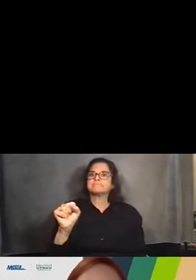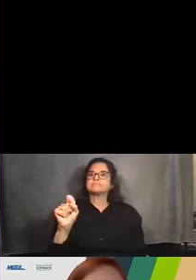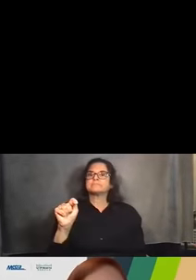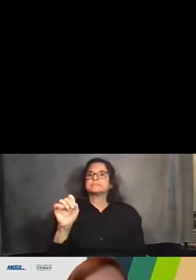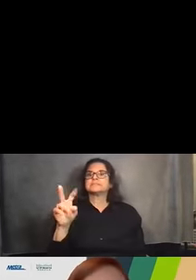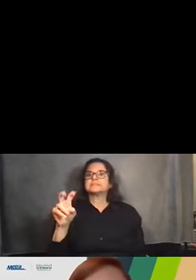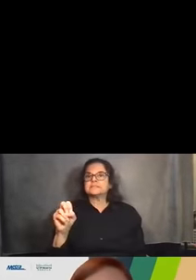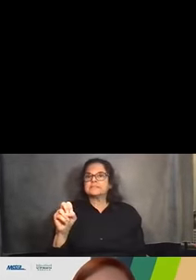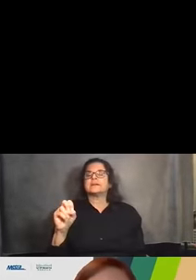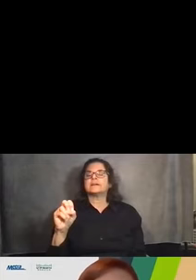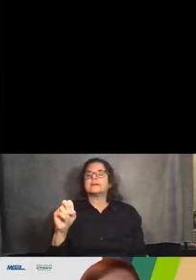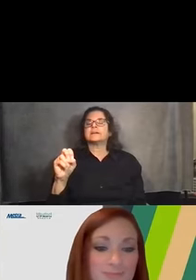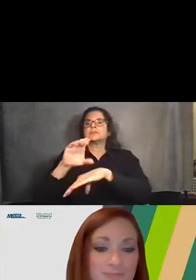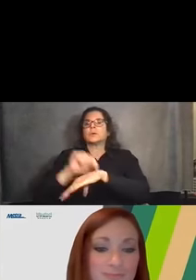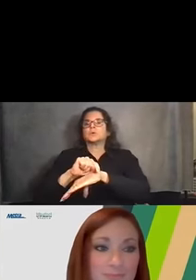project manager.